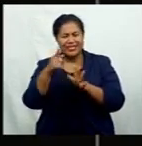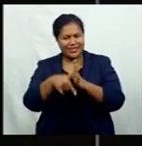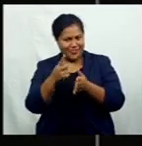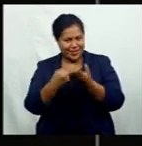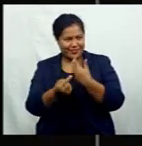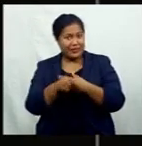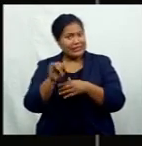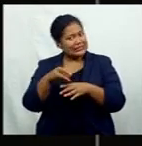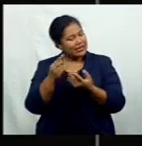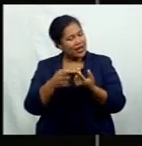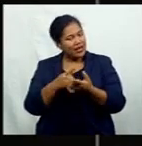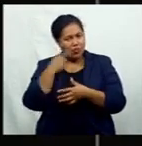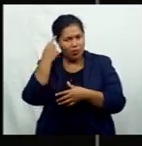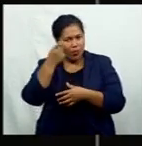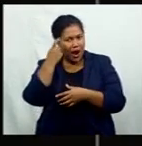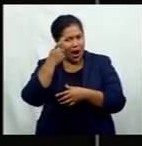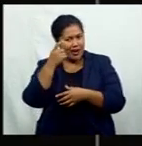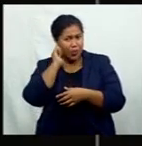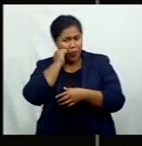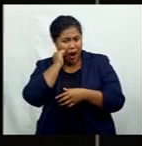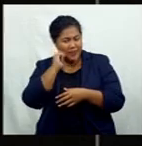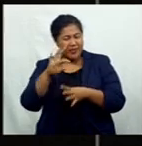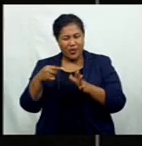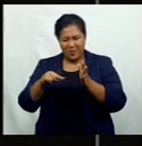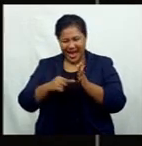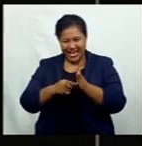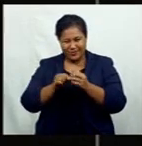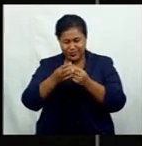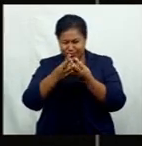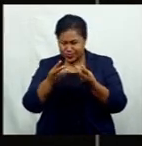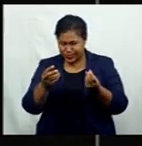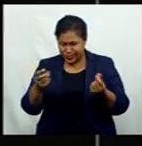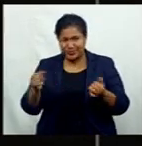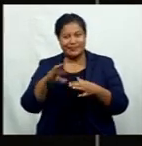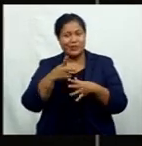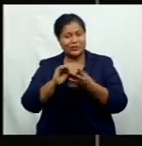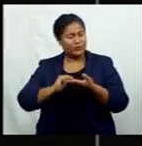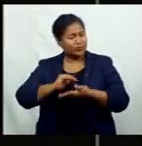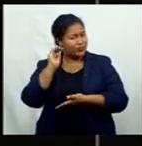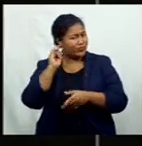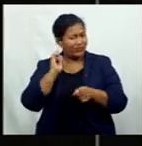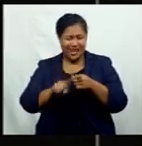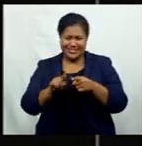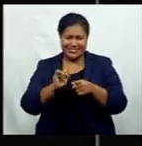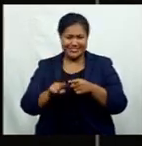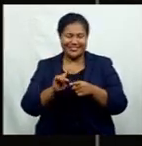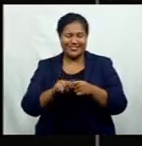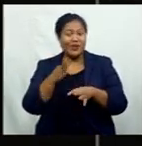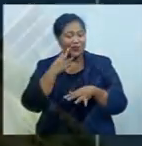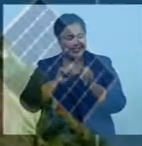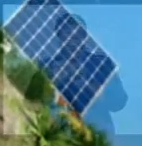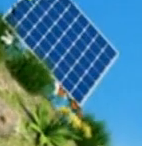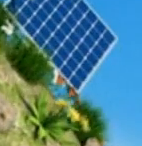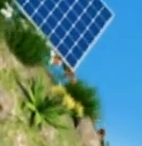worrying sign of warming for the ice sheet at an increasing rate, according to scientists.